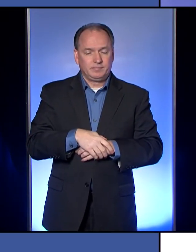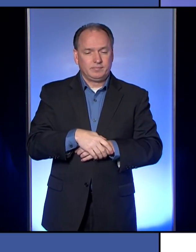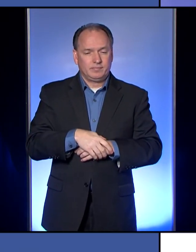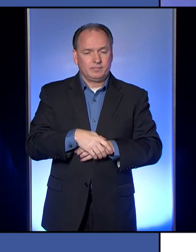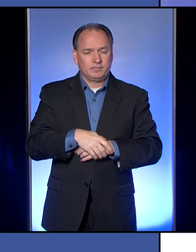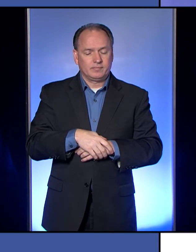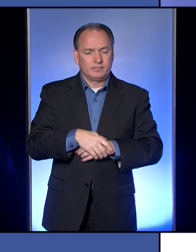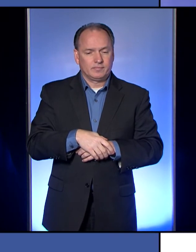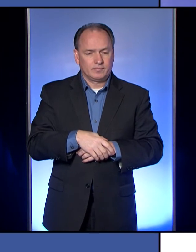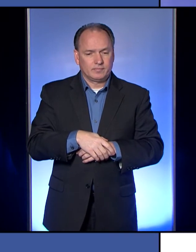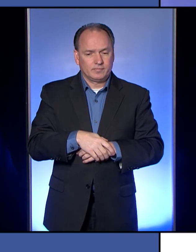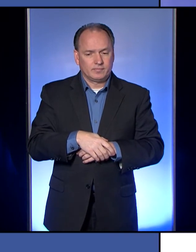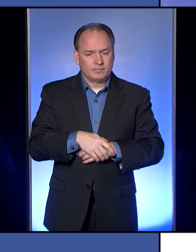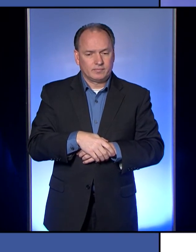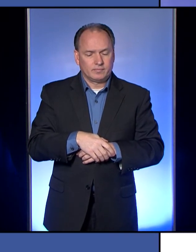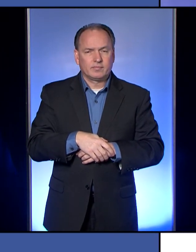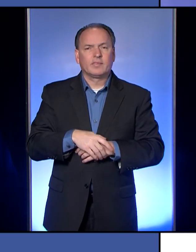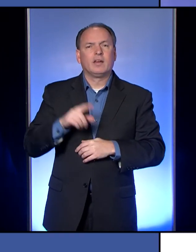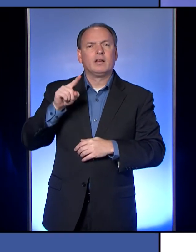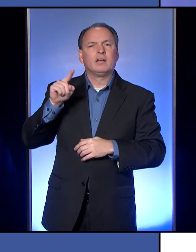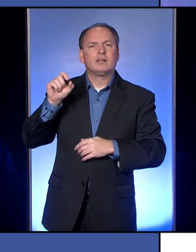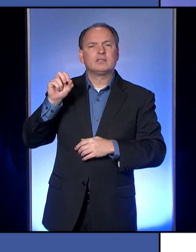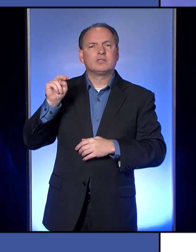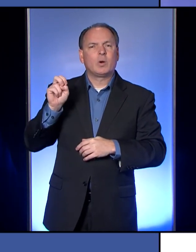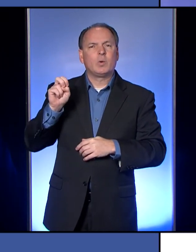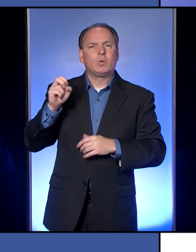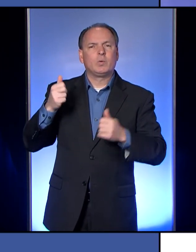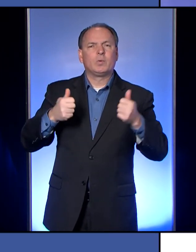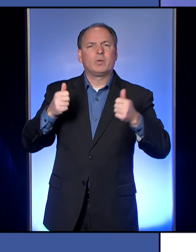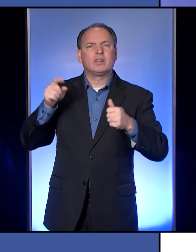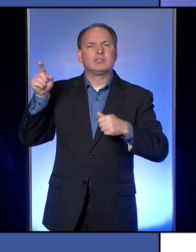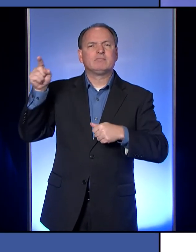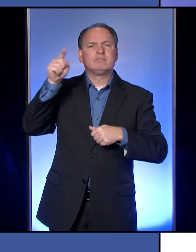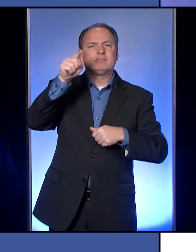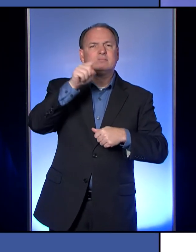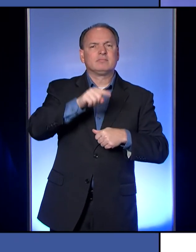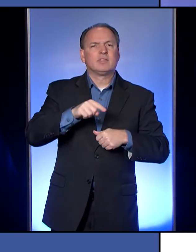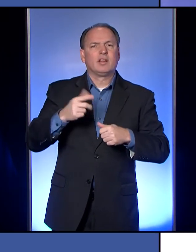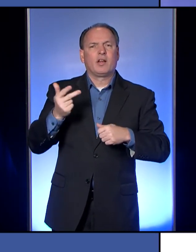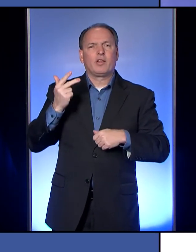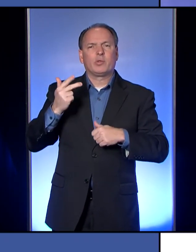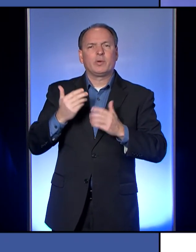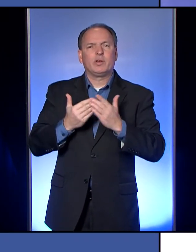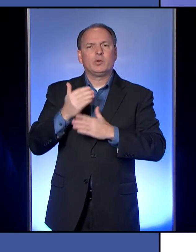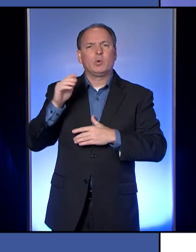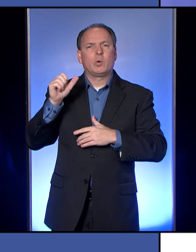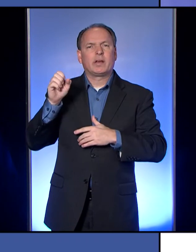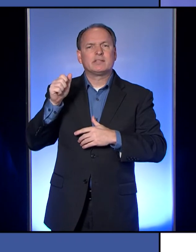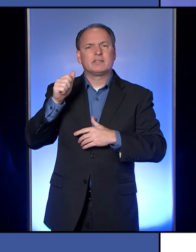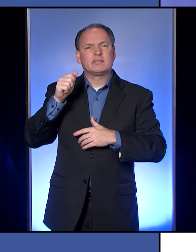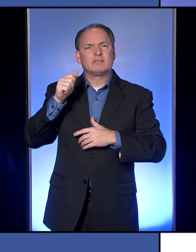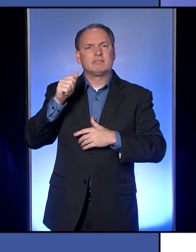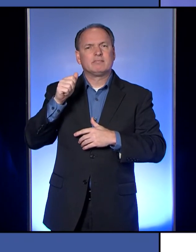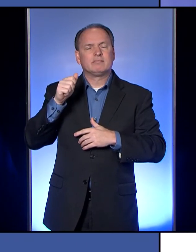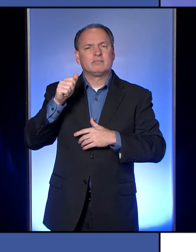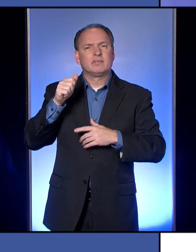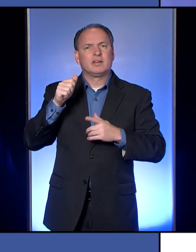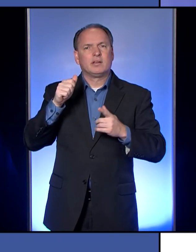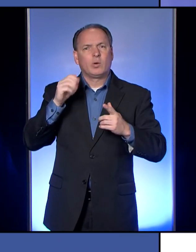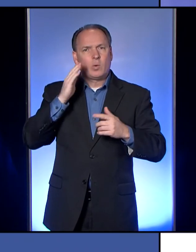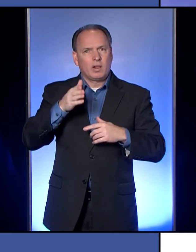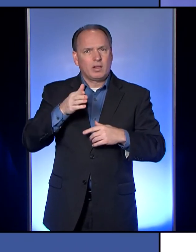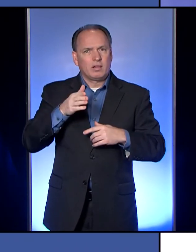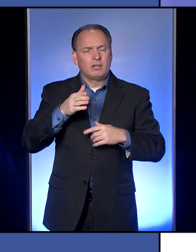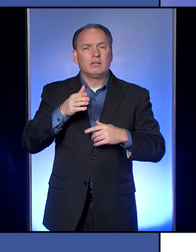My last one, do you have the zones that these three new cases live in? I do not. And, um, when we put up the map, we said we weren't going to do the zones on the